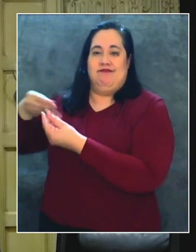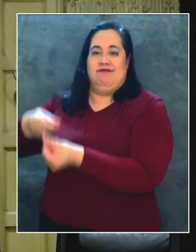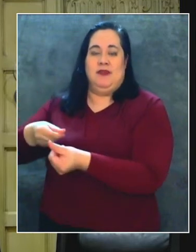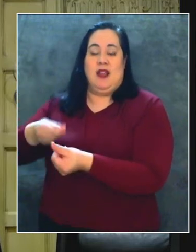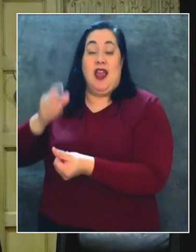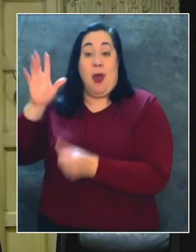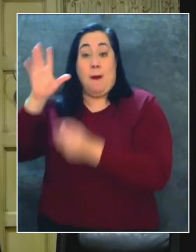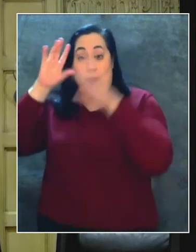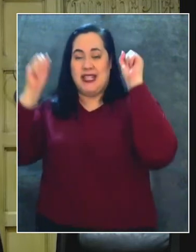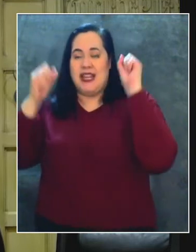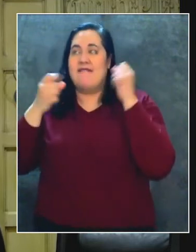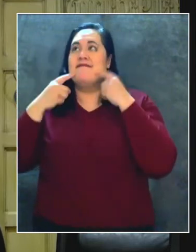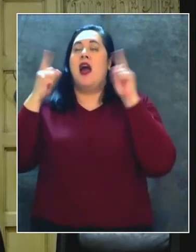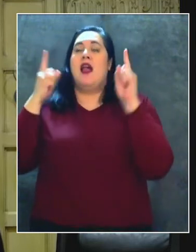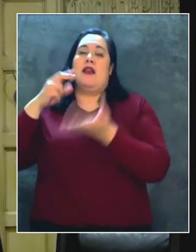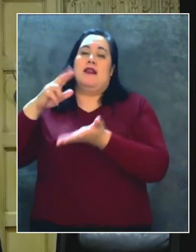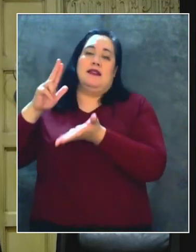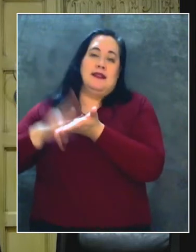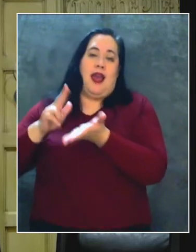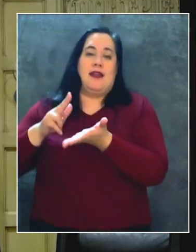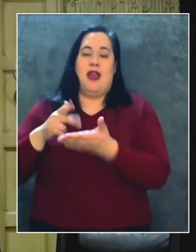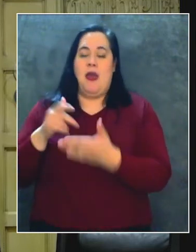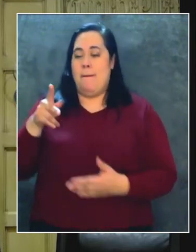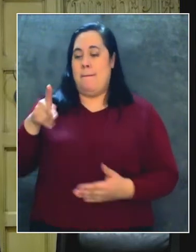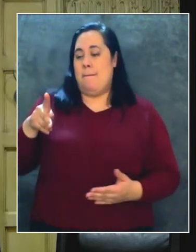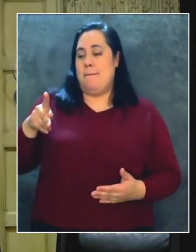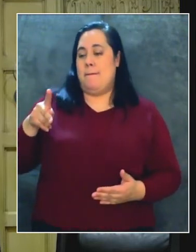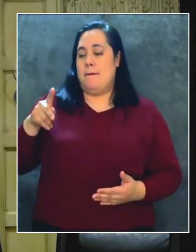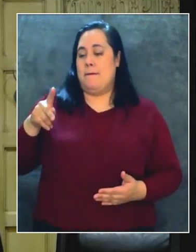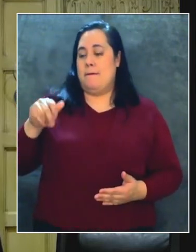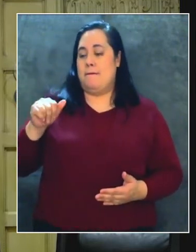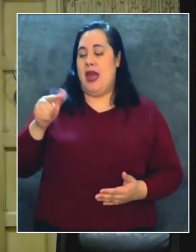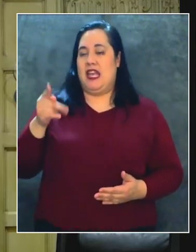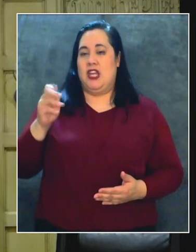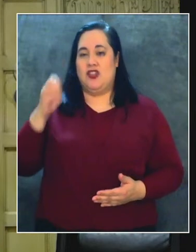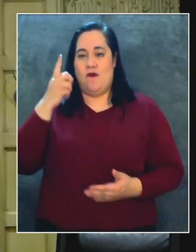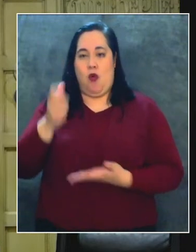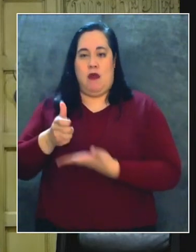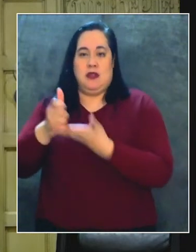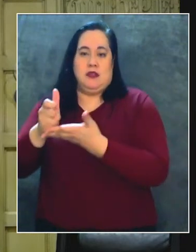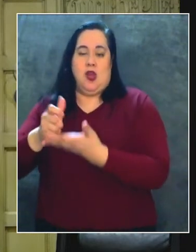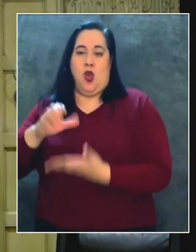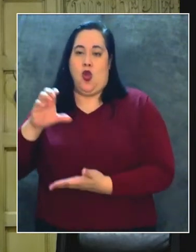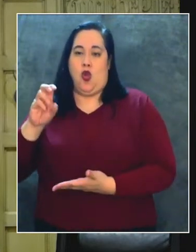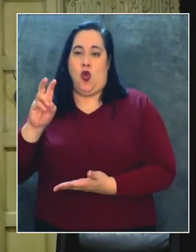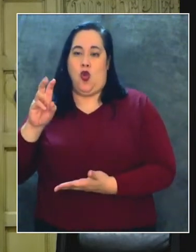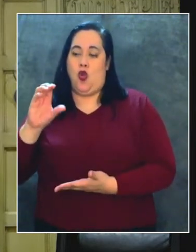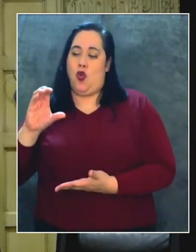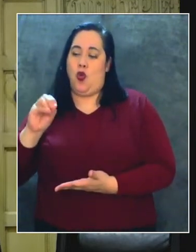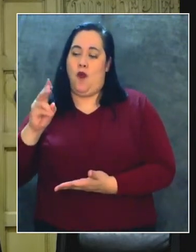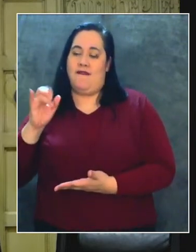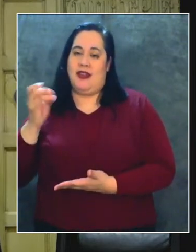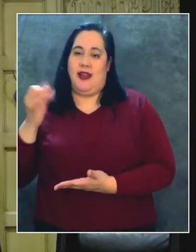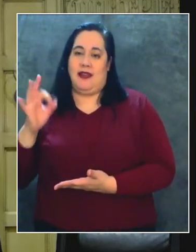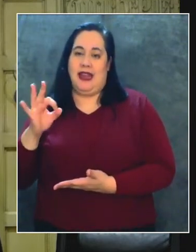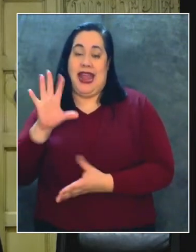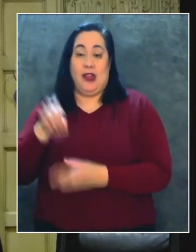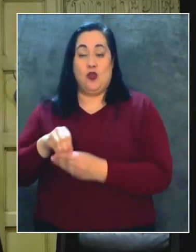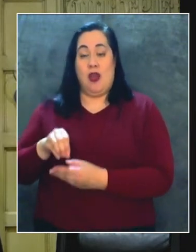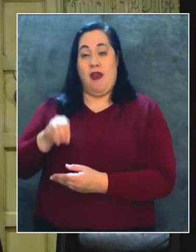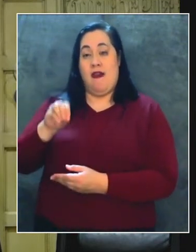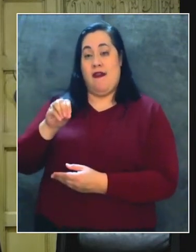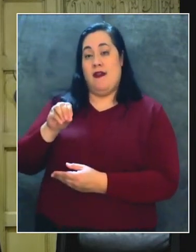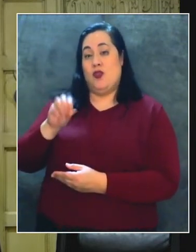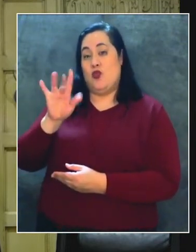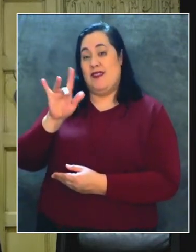firmó el último paquete de asistencia a COVID-19. Este acuerdo incluye $25,000 millones de